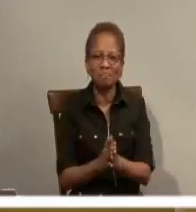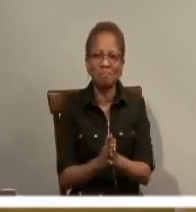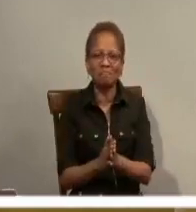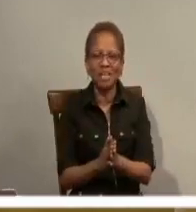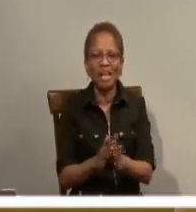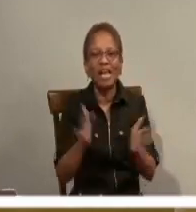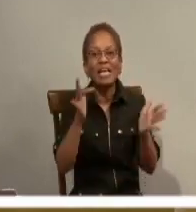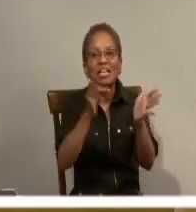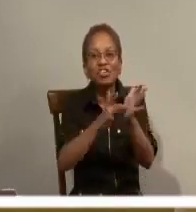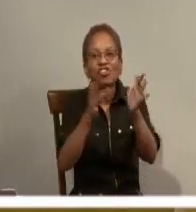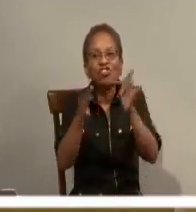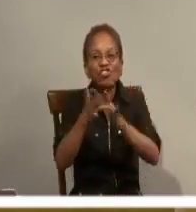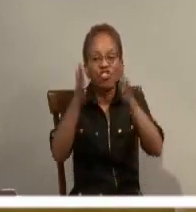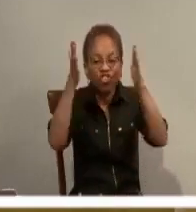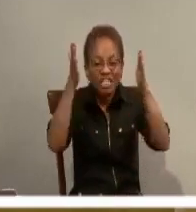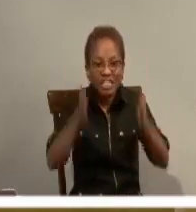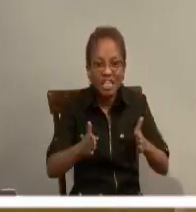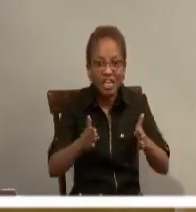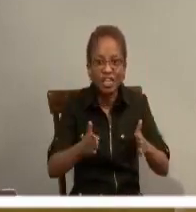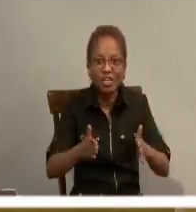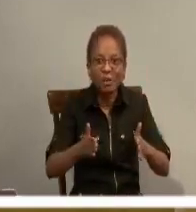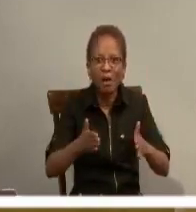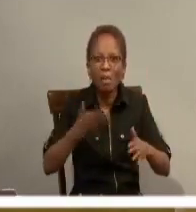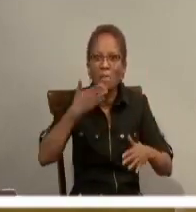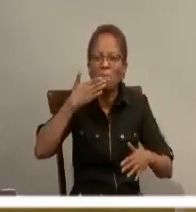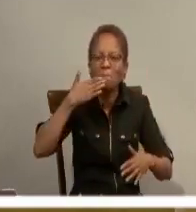on the door, what he will hear is,